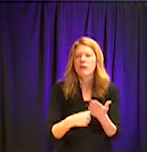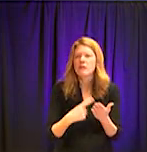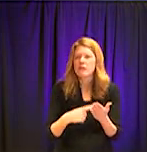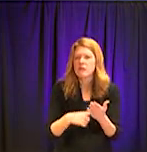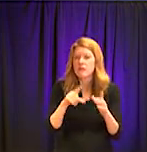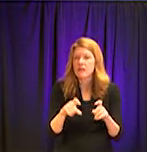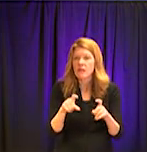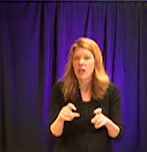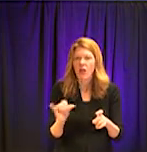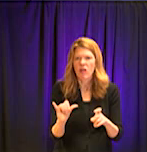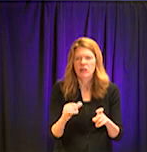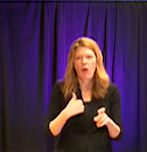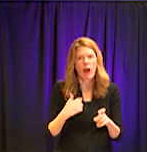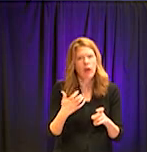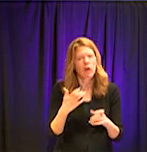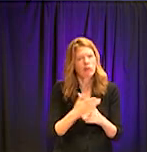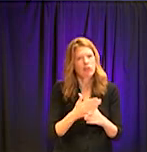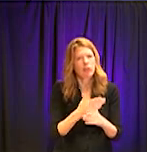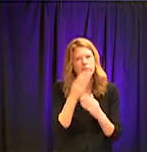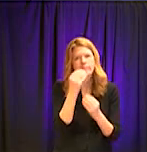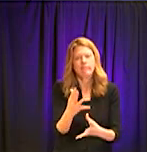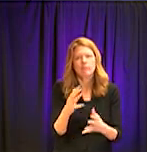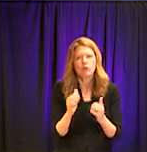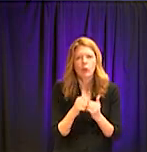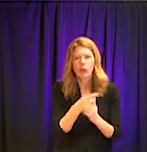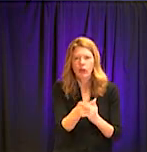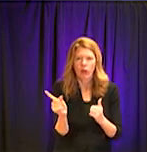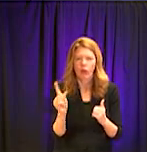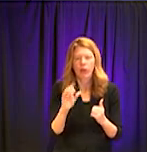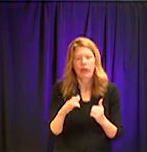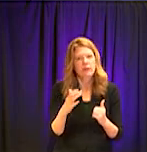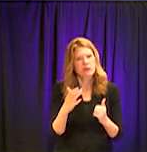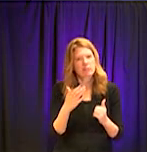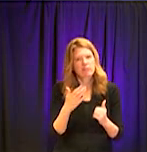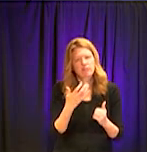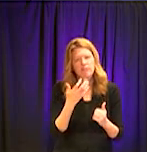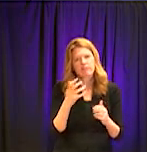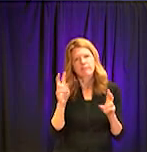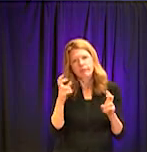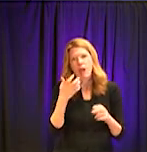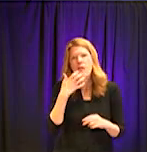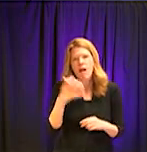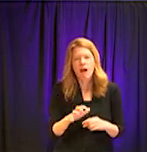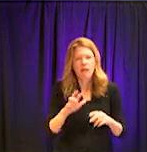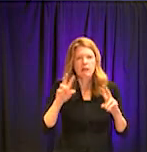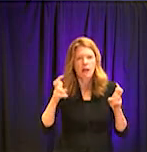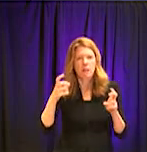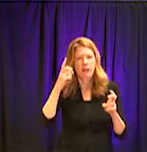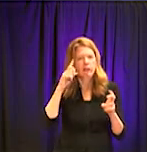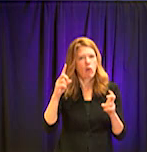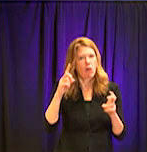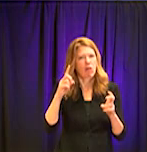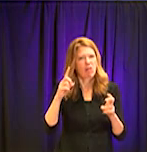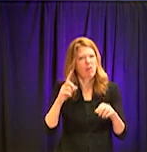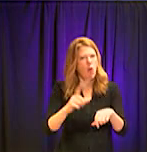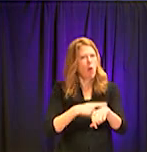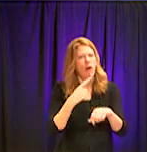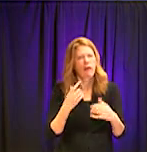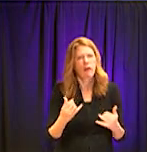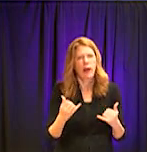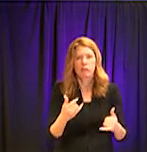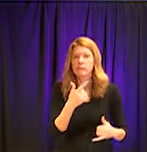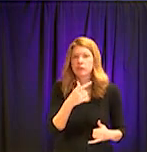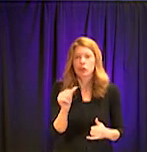talk about that because that's been a hot topic, um, throughout the state for a while now. Georgia